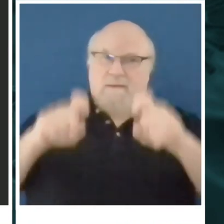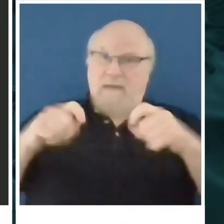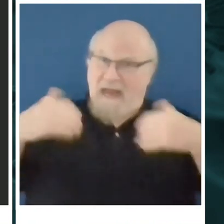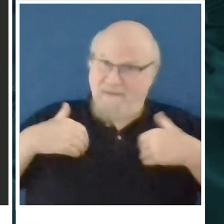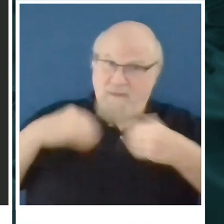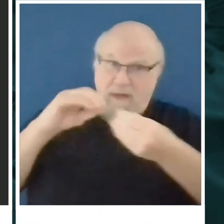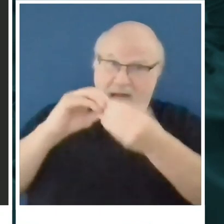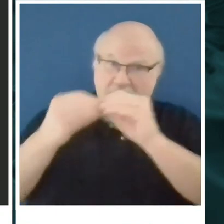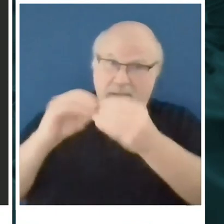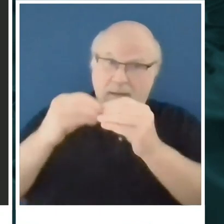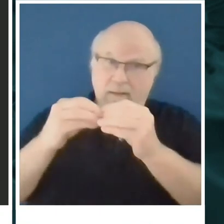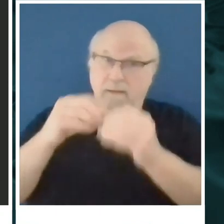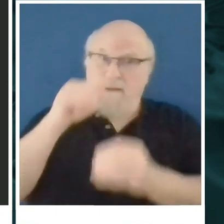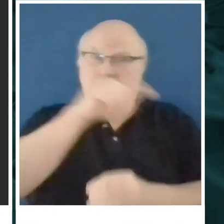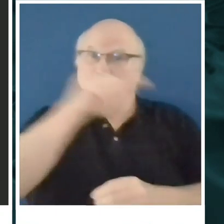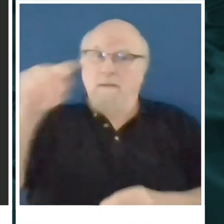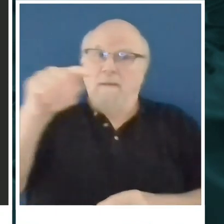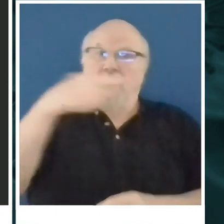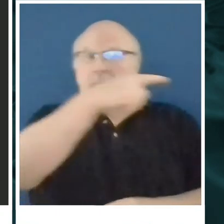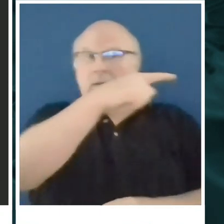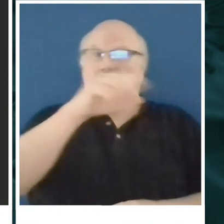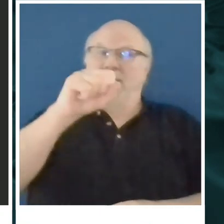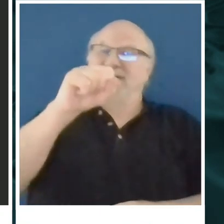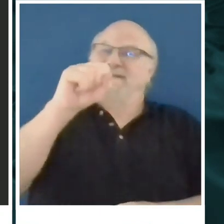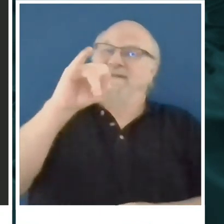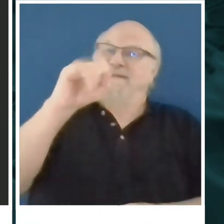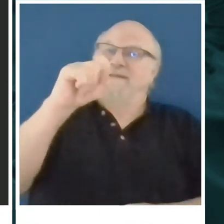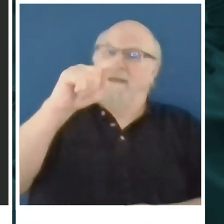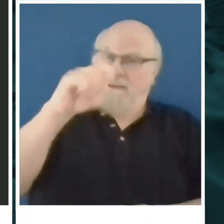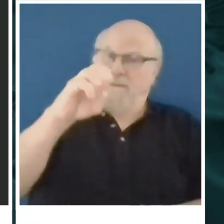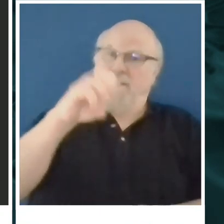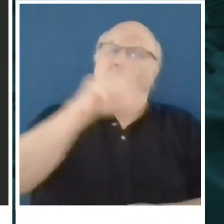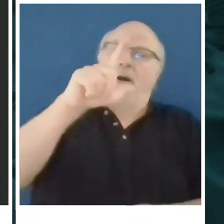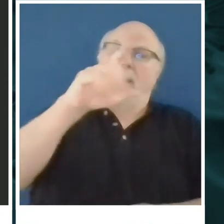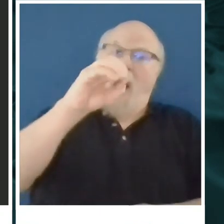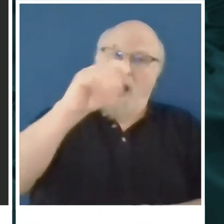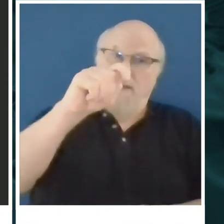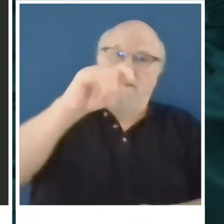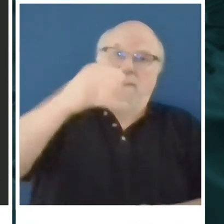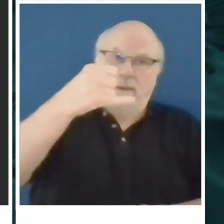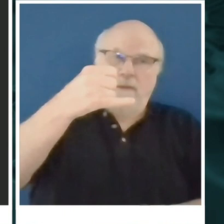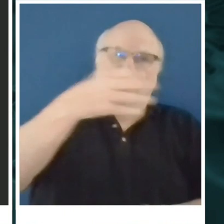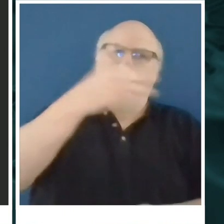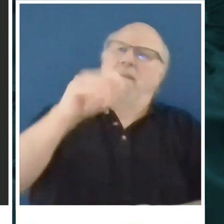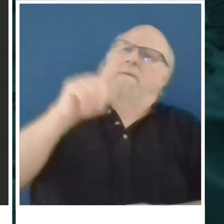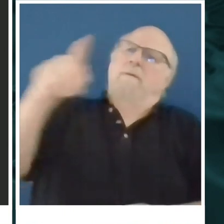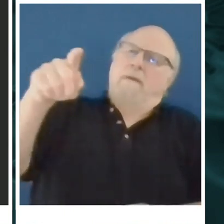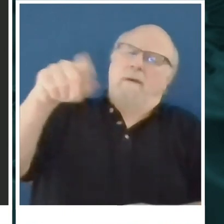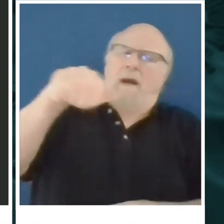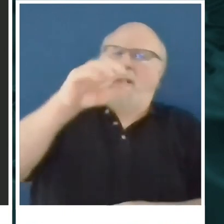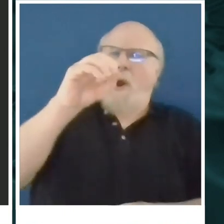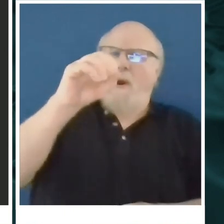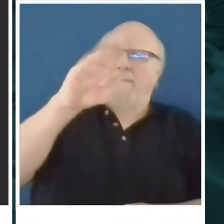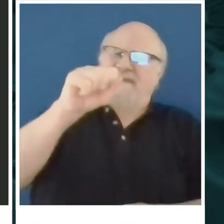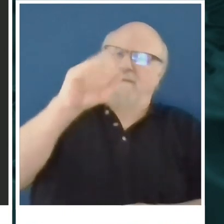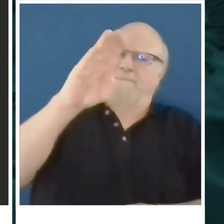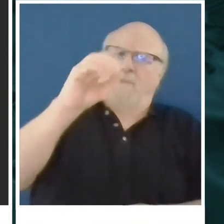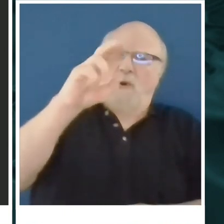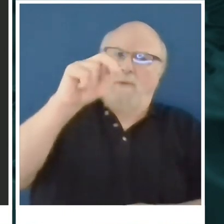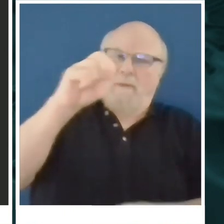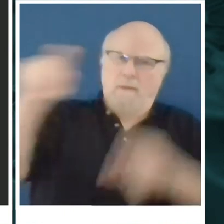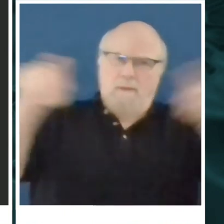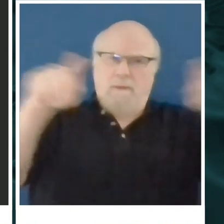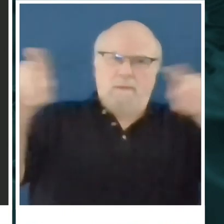And as far as the past few days, the testing site at Lot J,